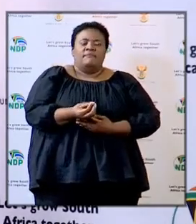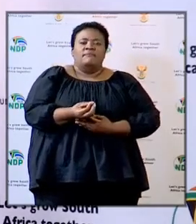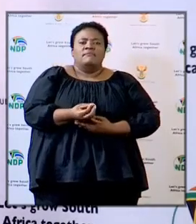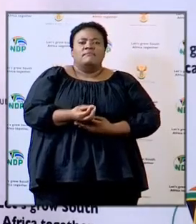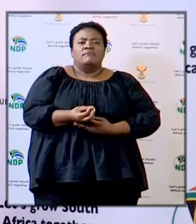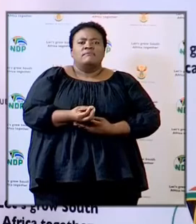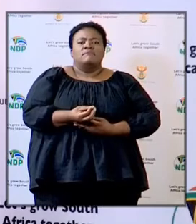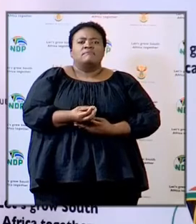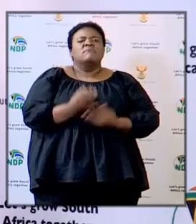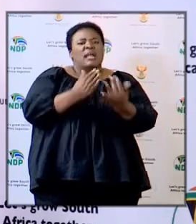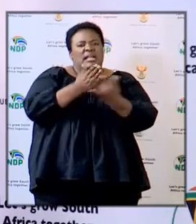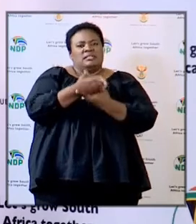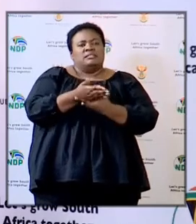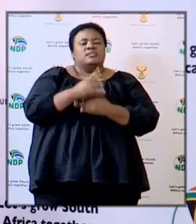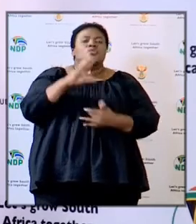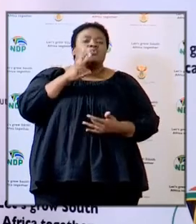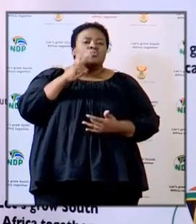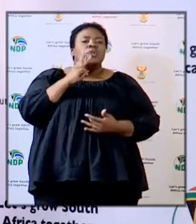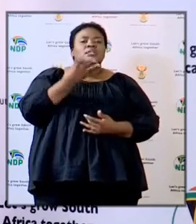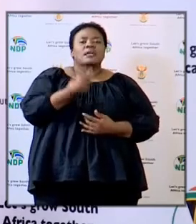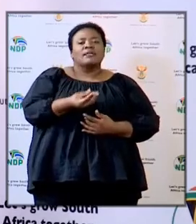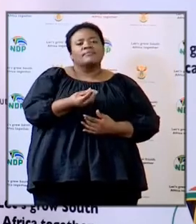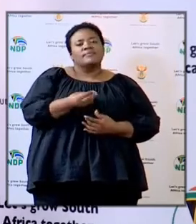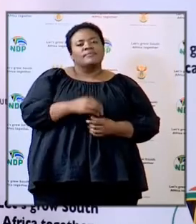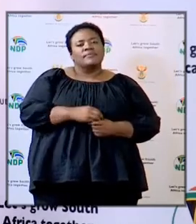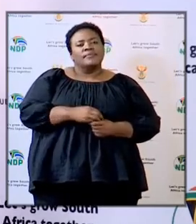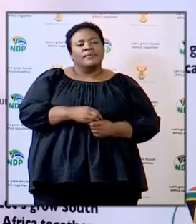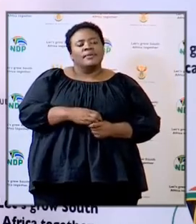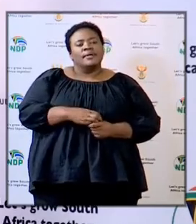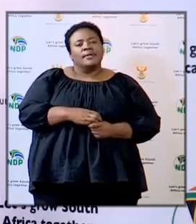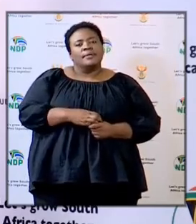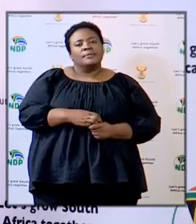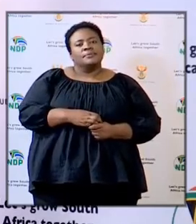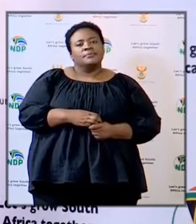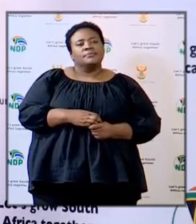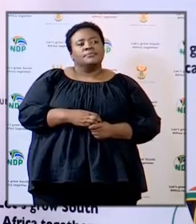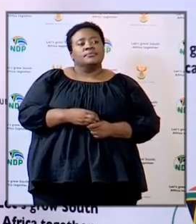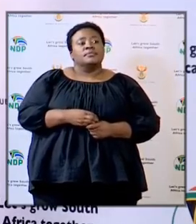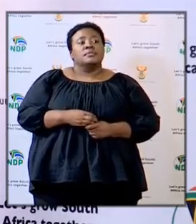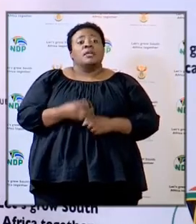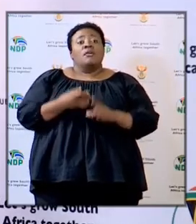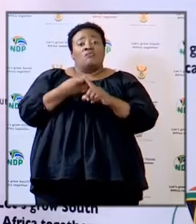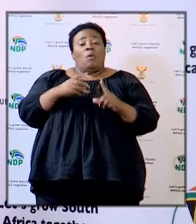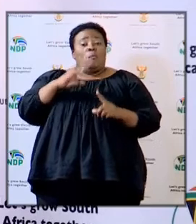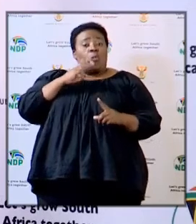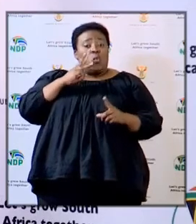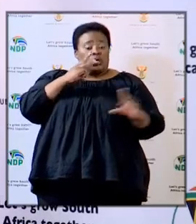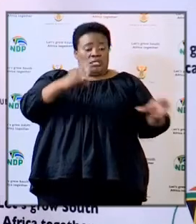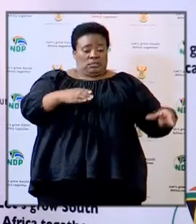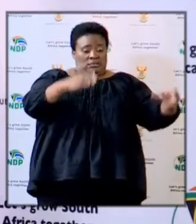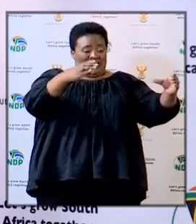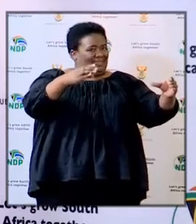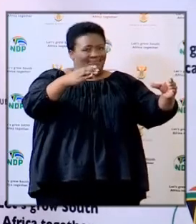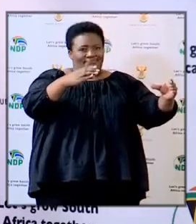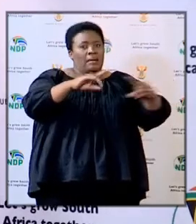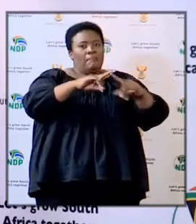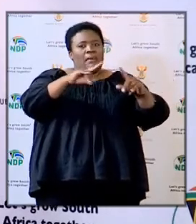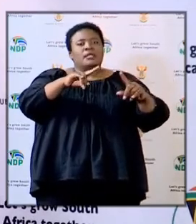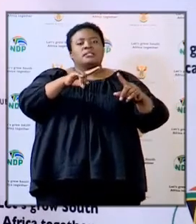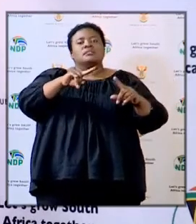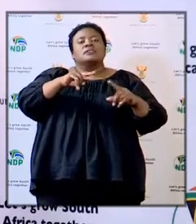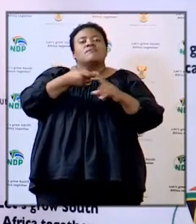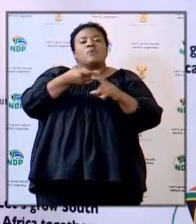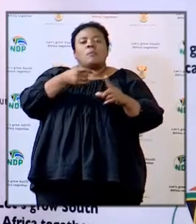few some sort of access to water that may not necessarily be from the water tanks but from